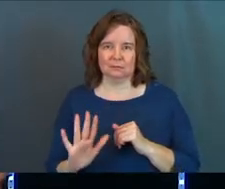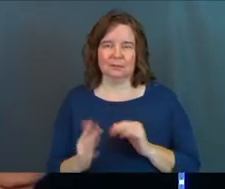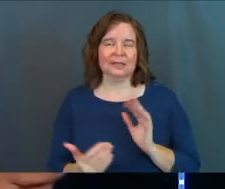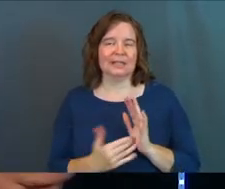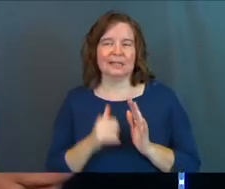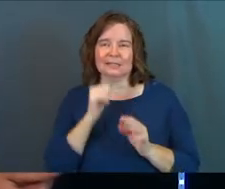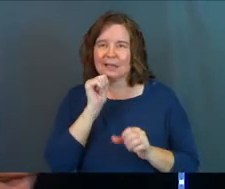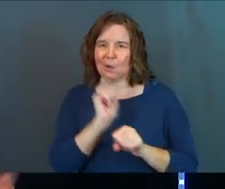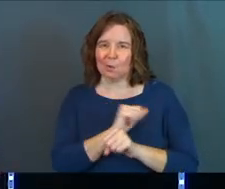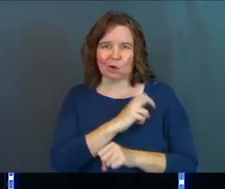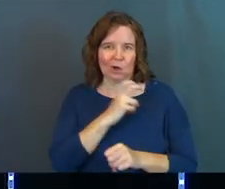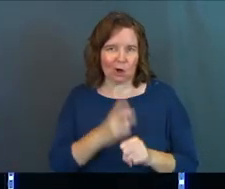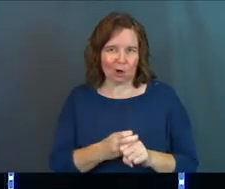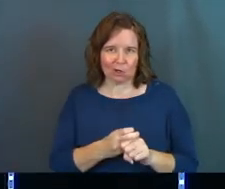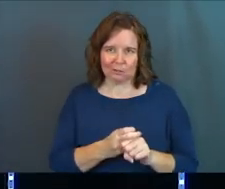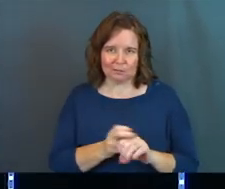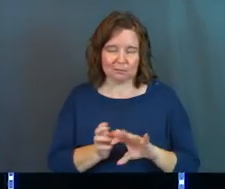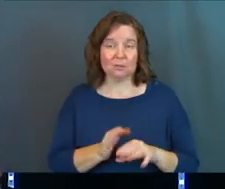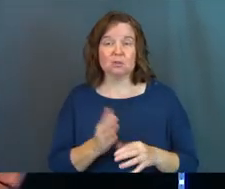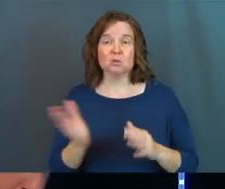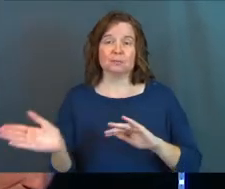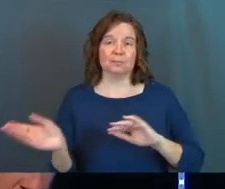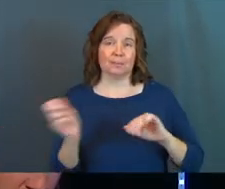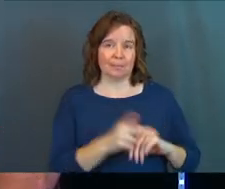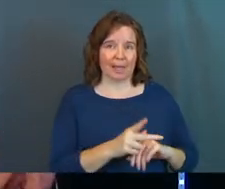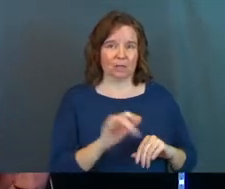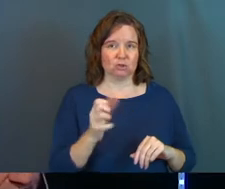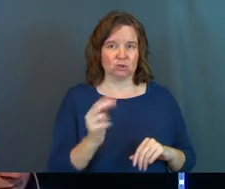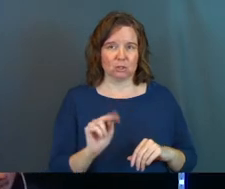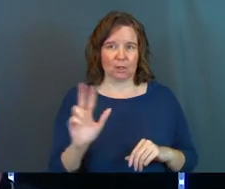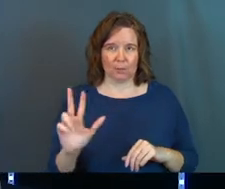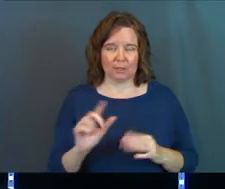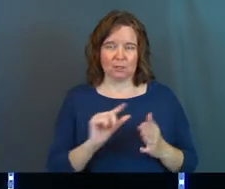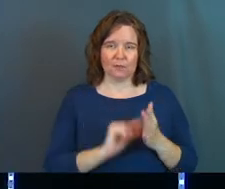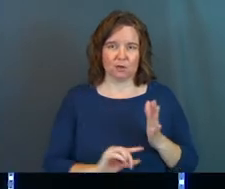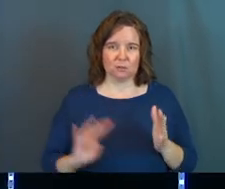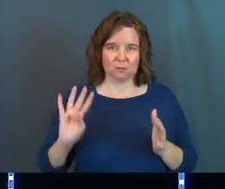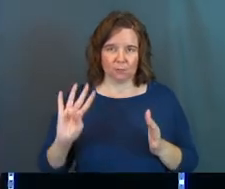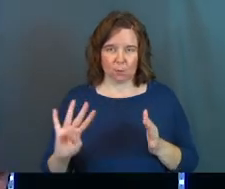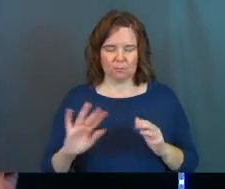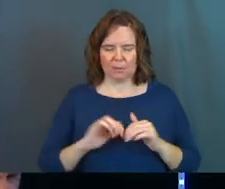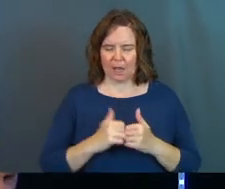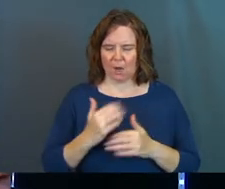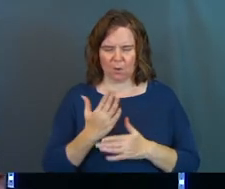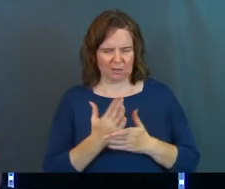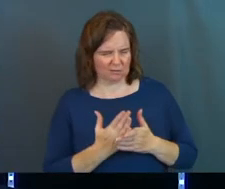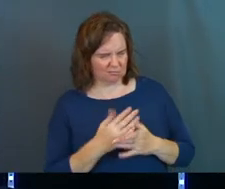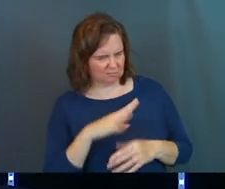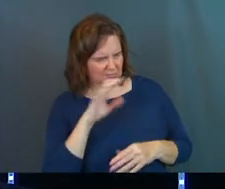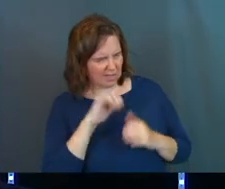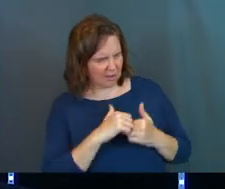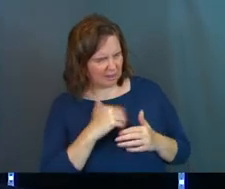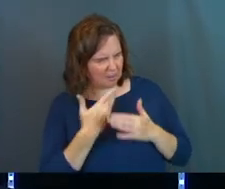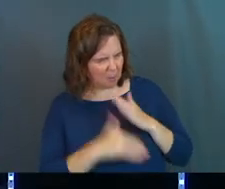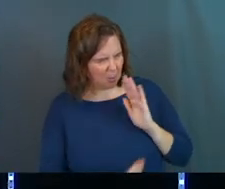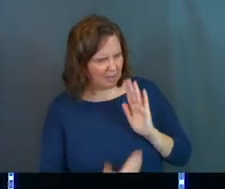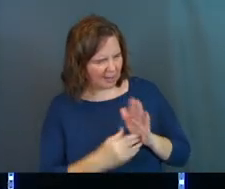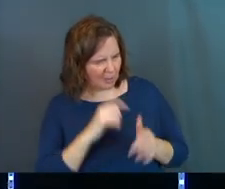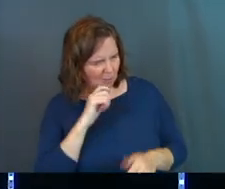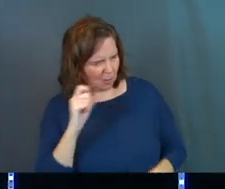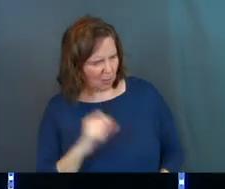Again, it's not working harder. So then go to verse 4. So we're back to John 3 again. How can someone be born when they are old?